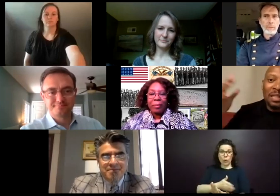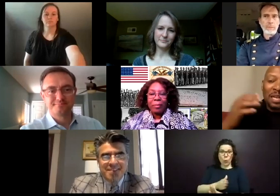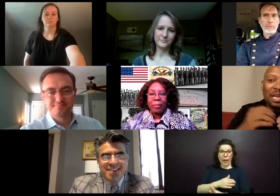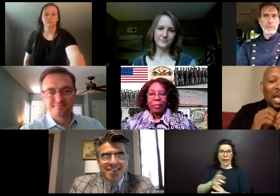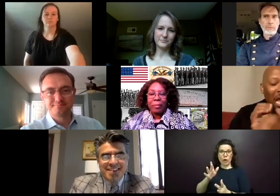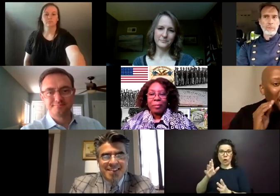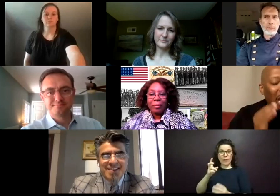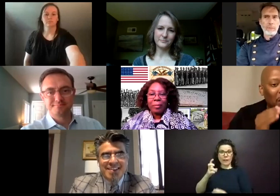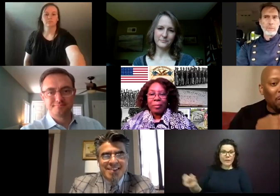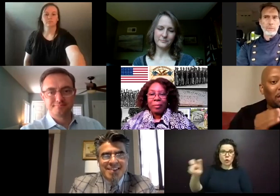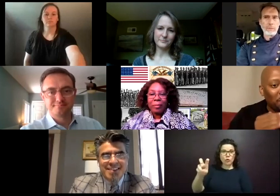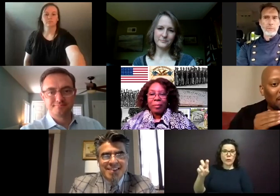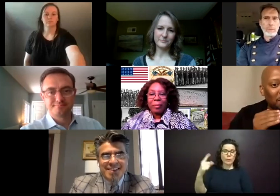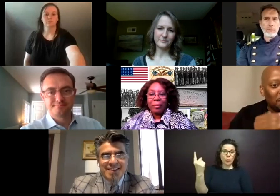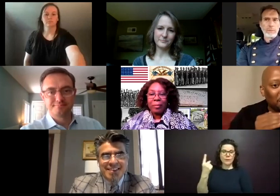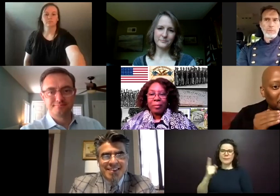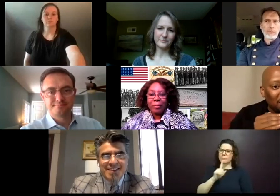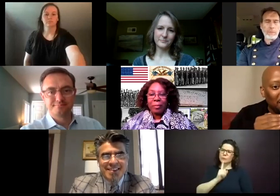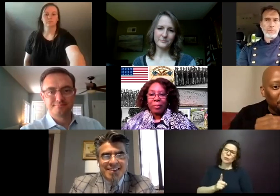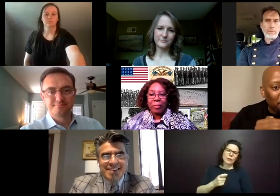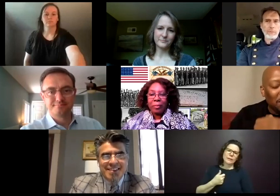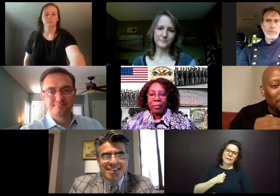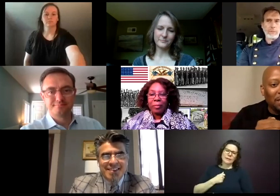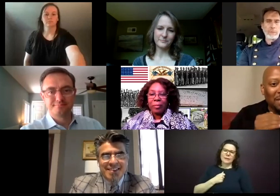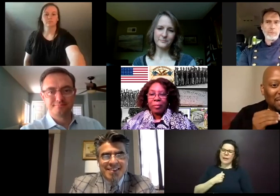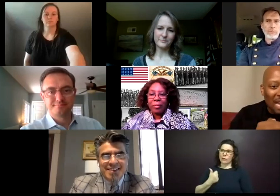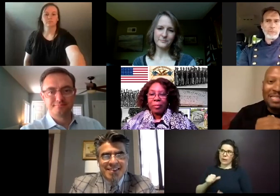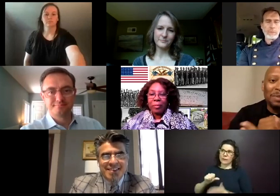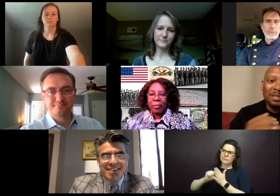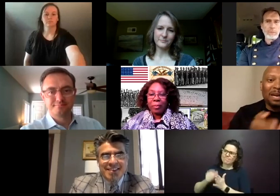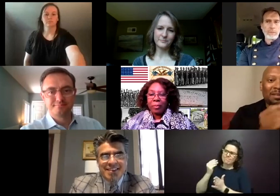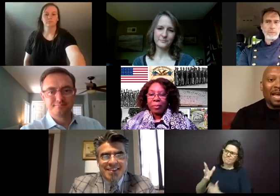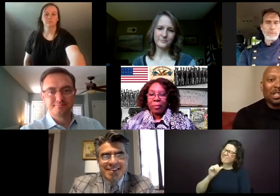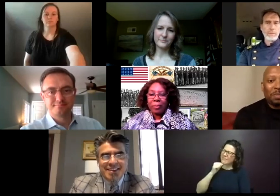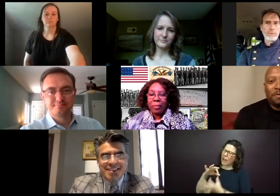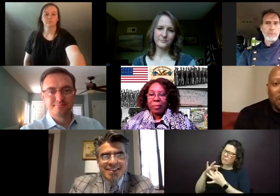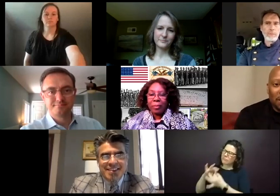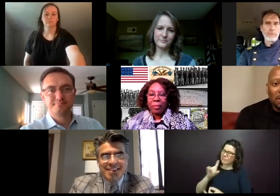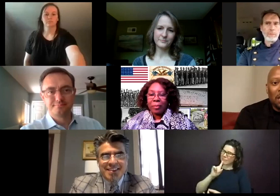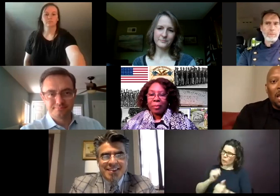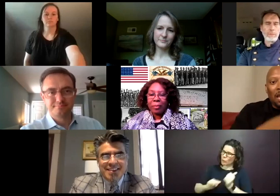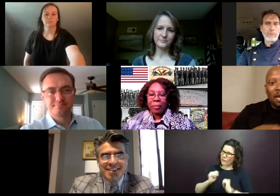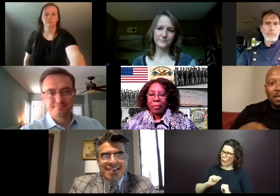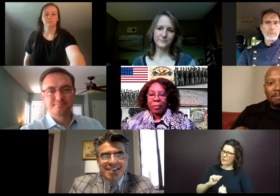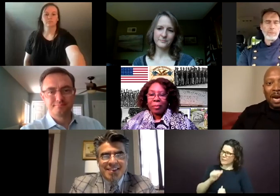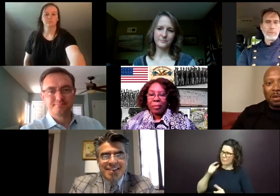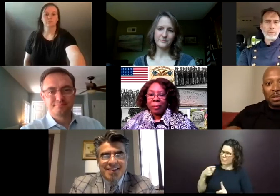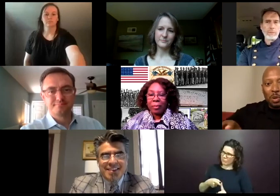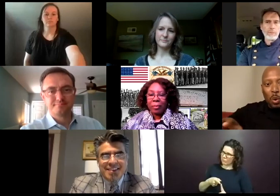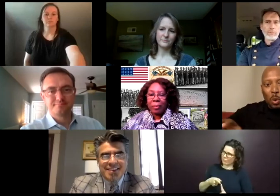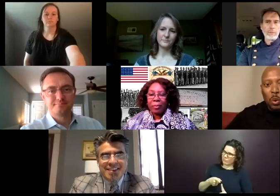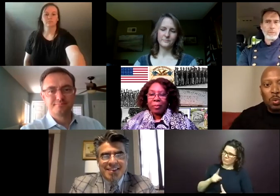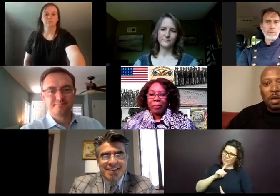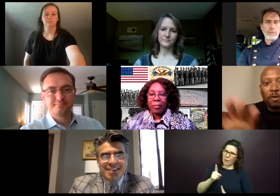anything, I really try to impress upon them that it's not so much about the actual performance. It's about